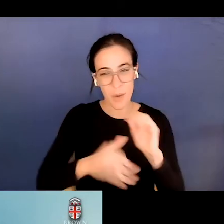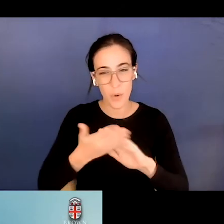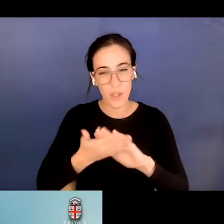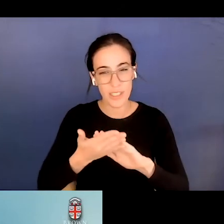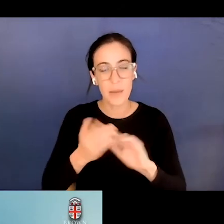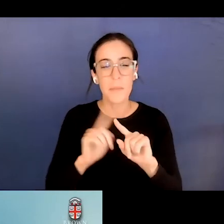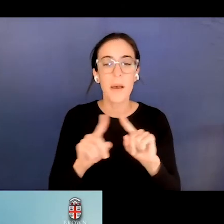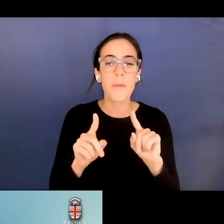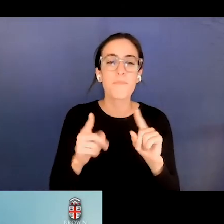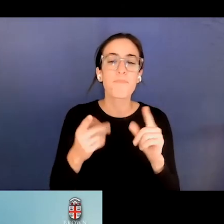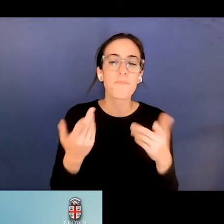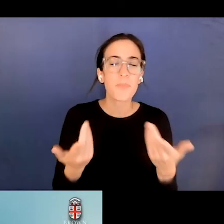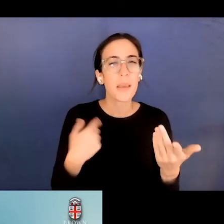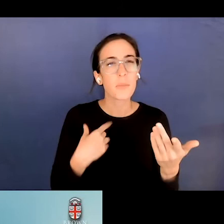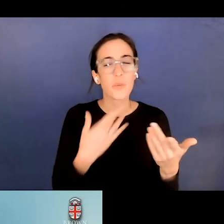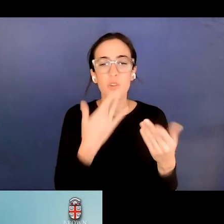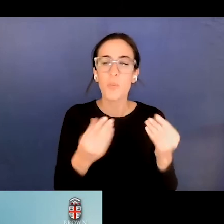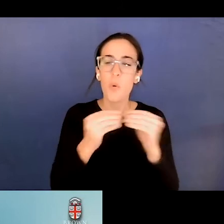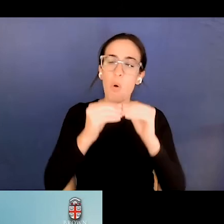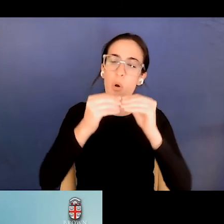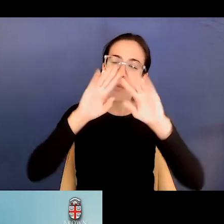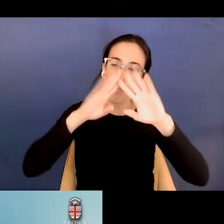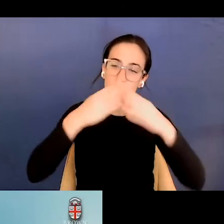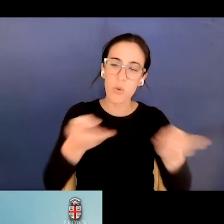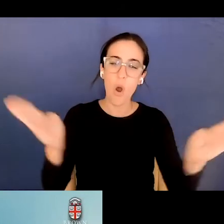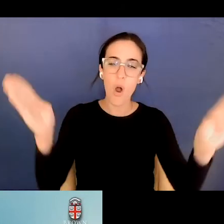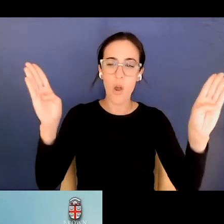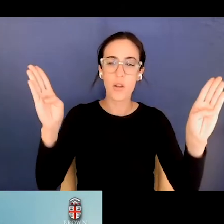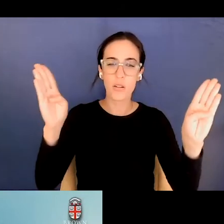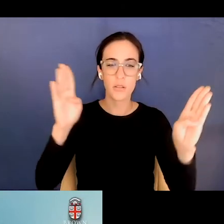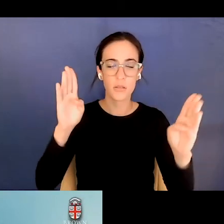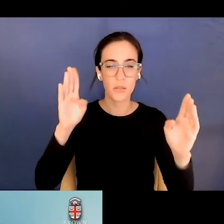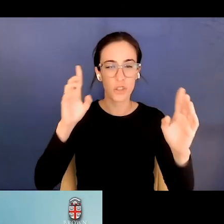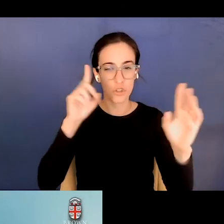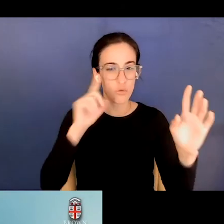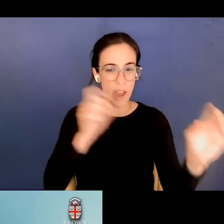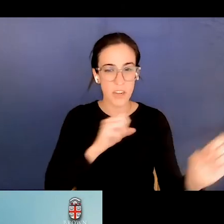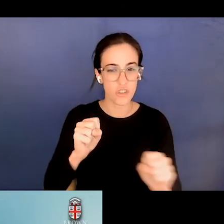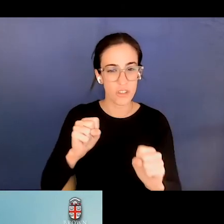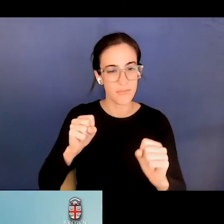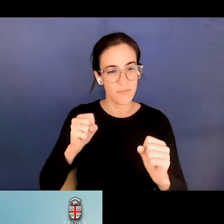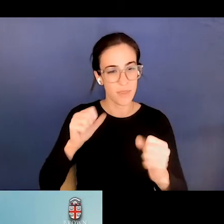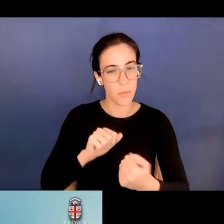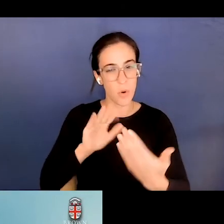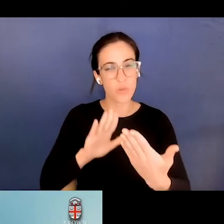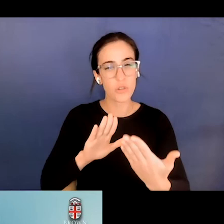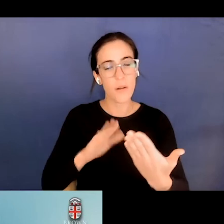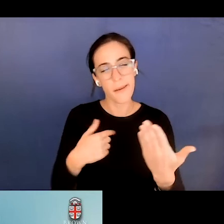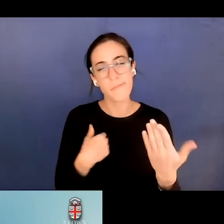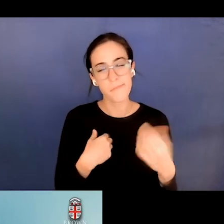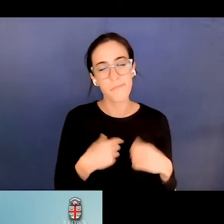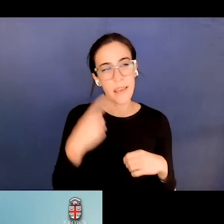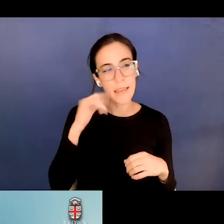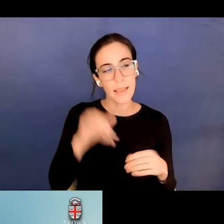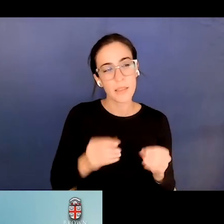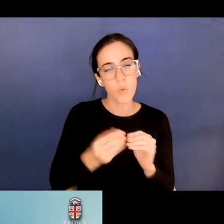a, a broader or metacognitive, um, strategy instruction, um, I think is more